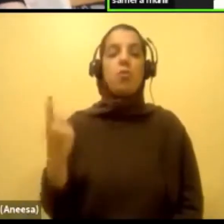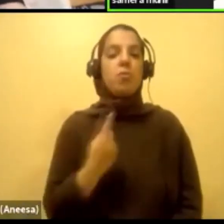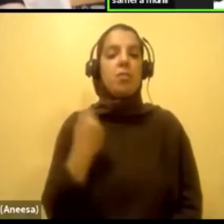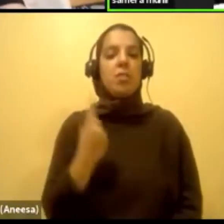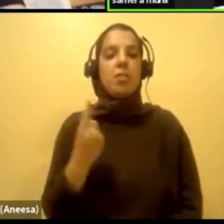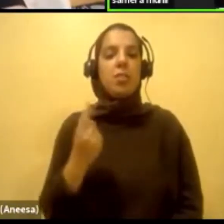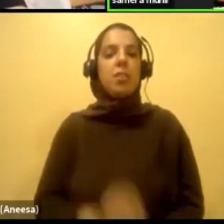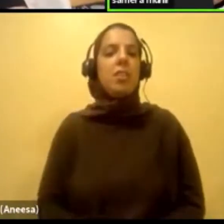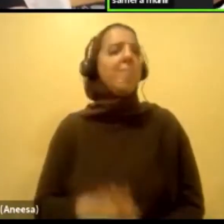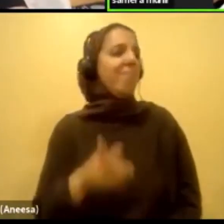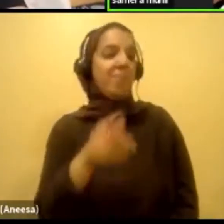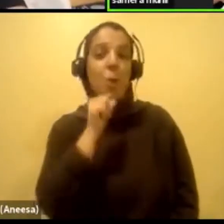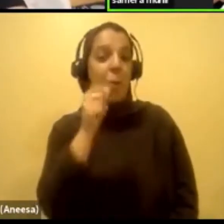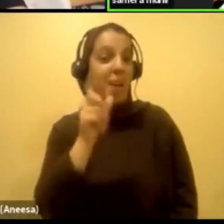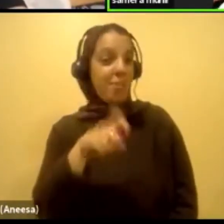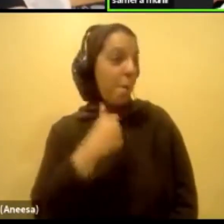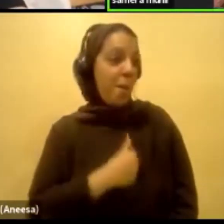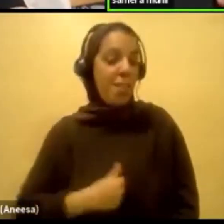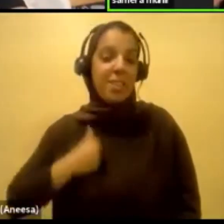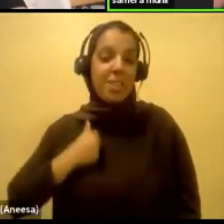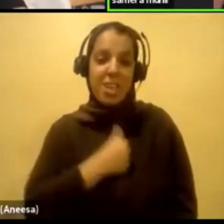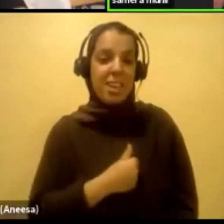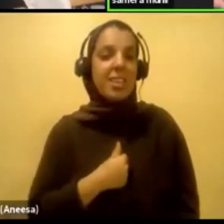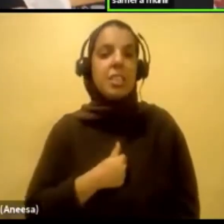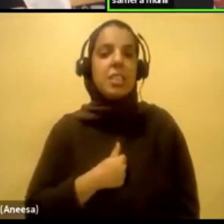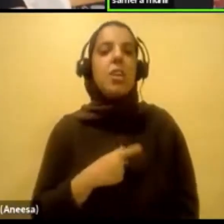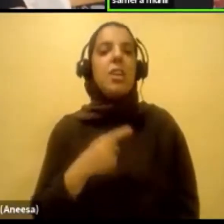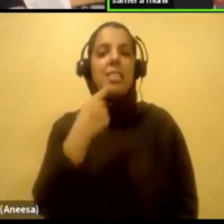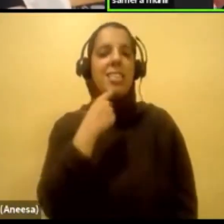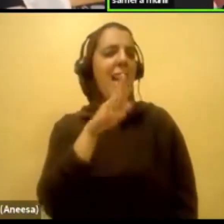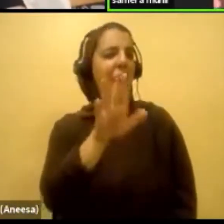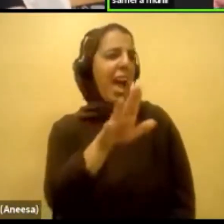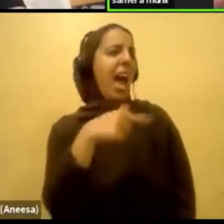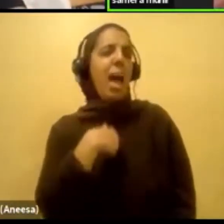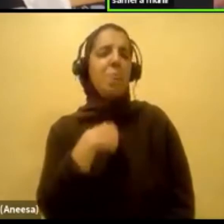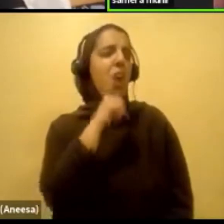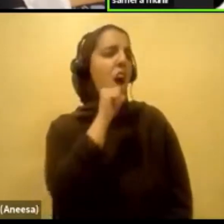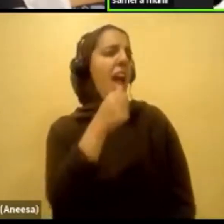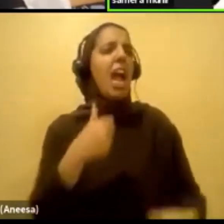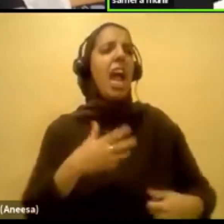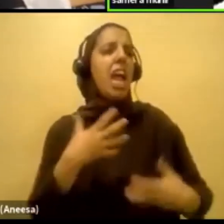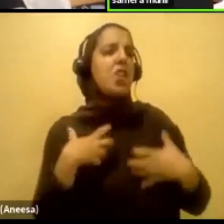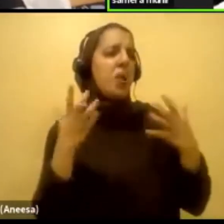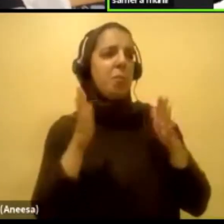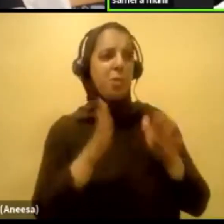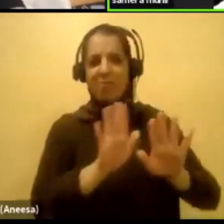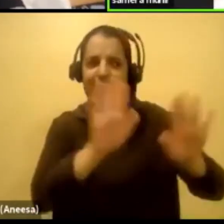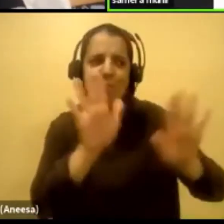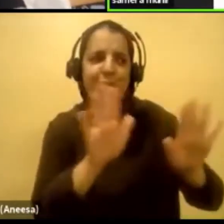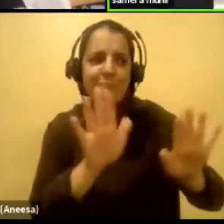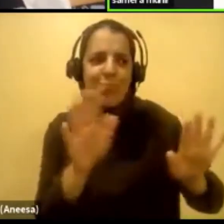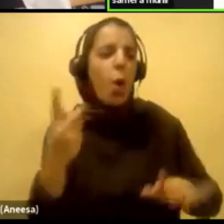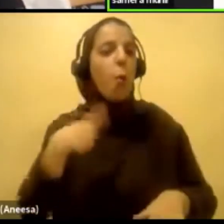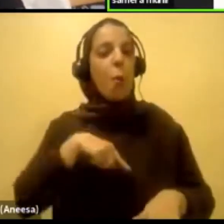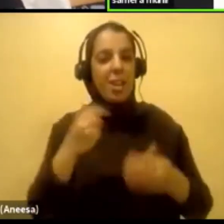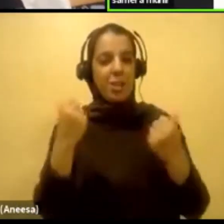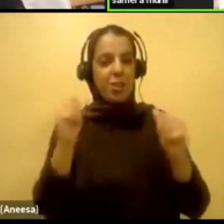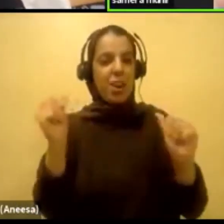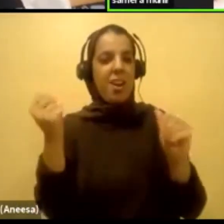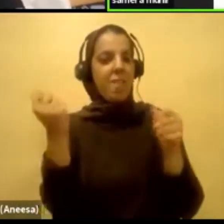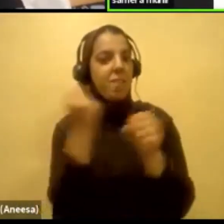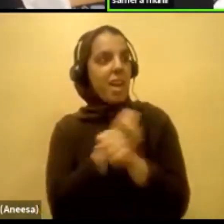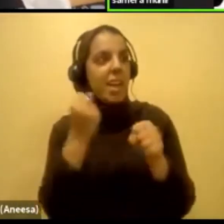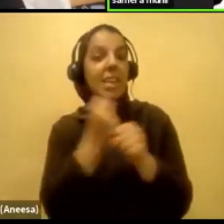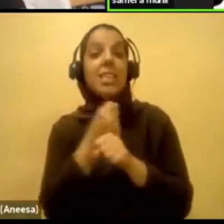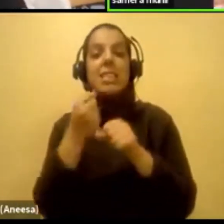state that you don't, you know, you're not an angry person. No, that's what are we trying to fight here? Like typical stereotypes